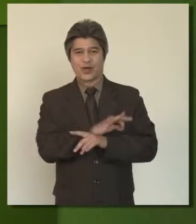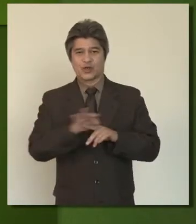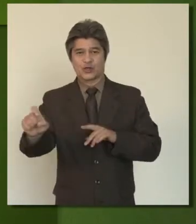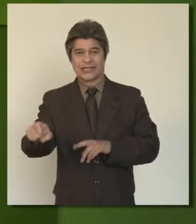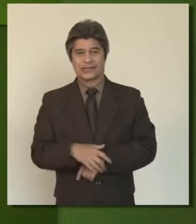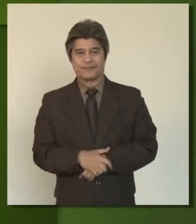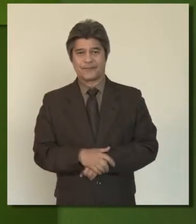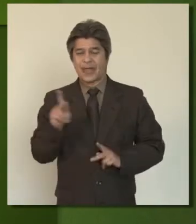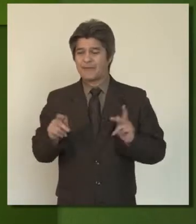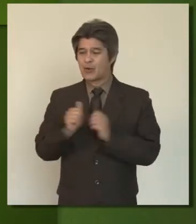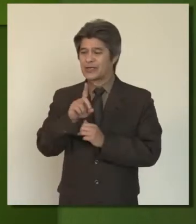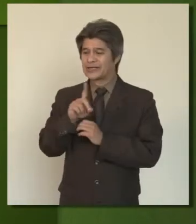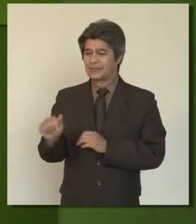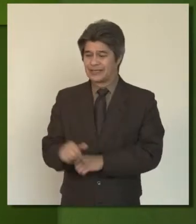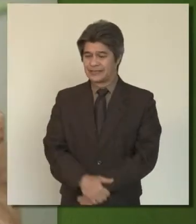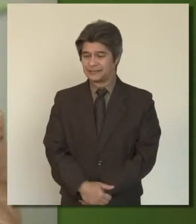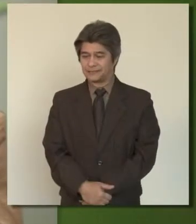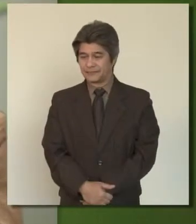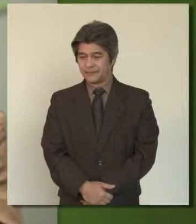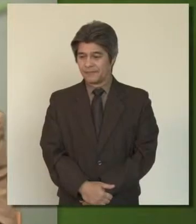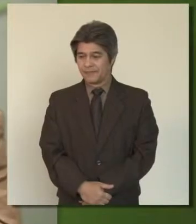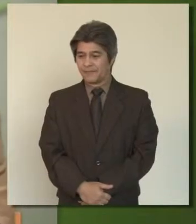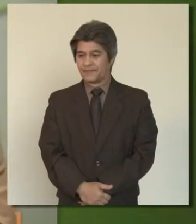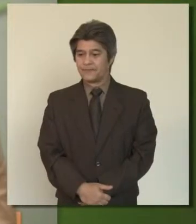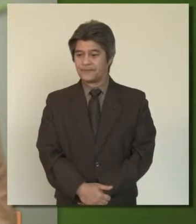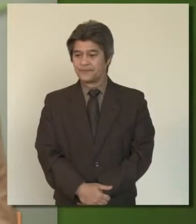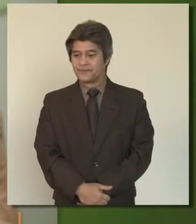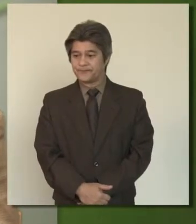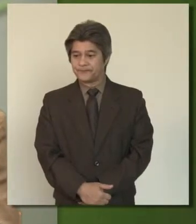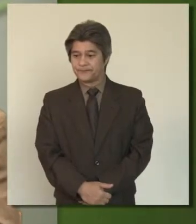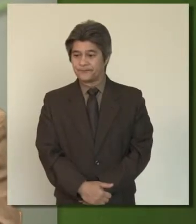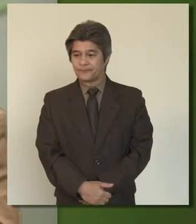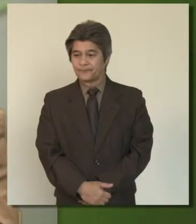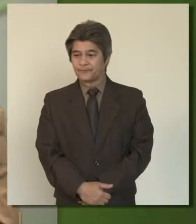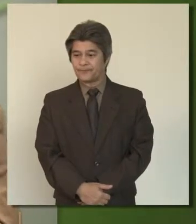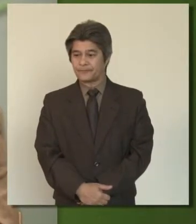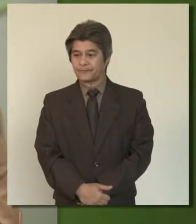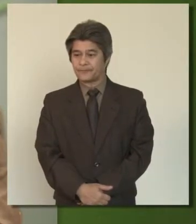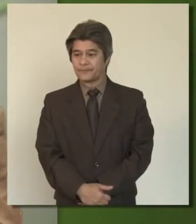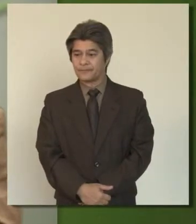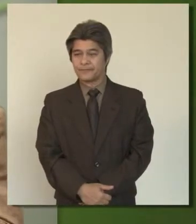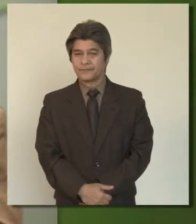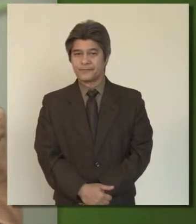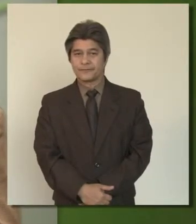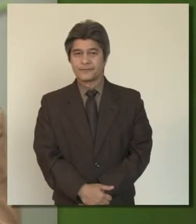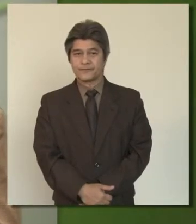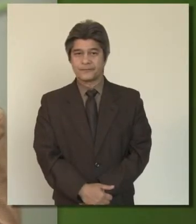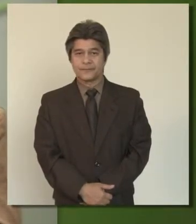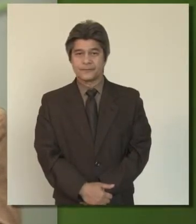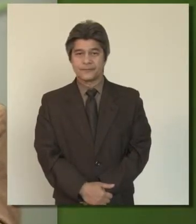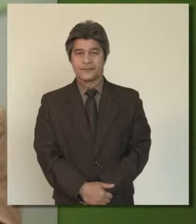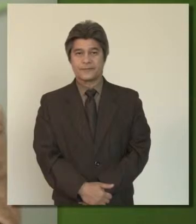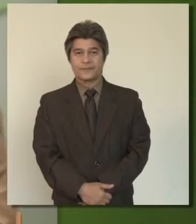and functional needs. People with disabilities and access and functional needs are their own emergency managers.